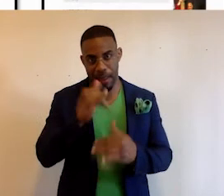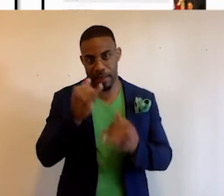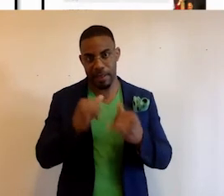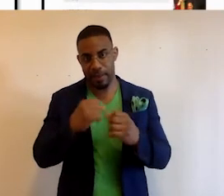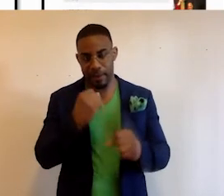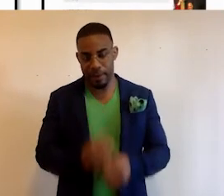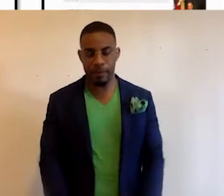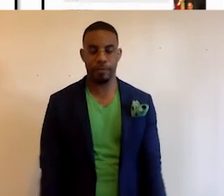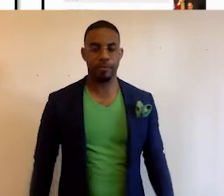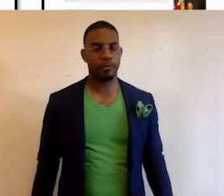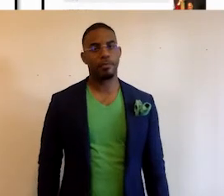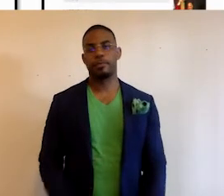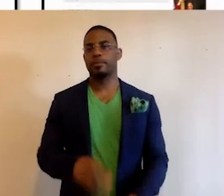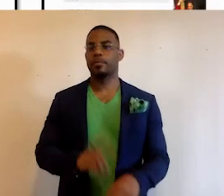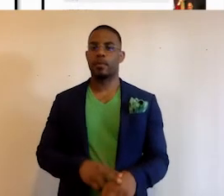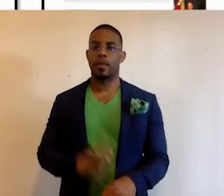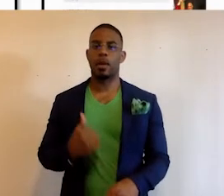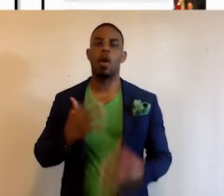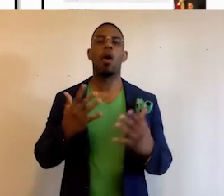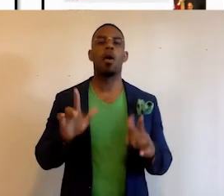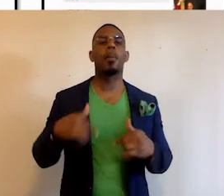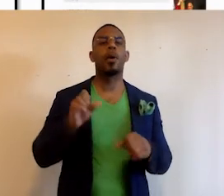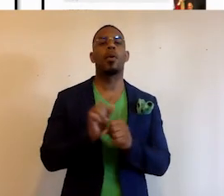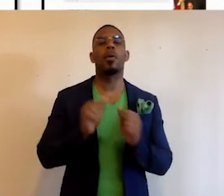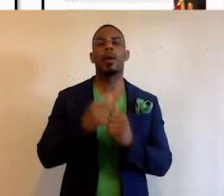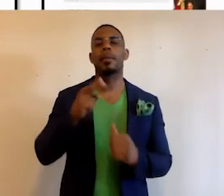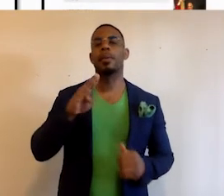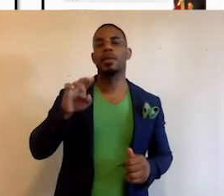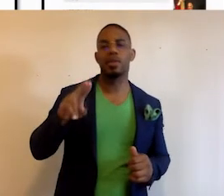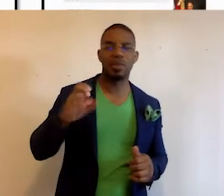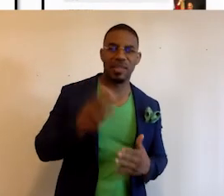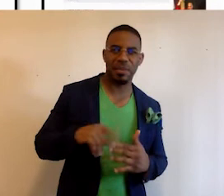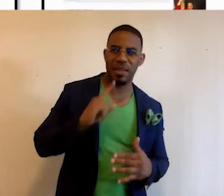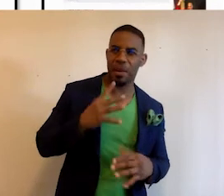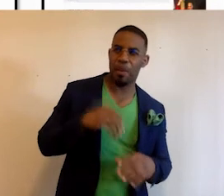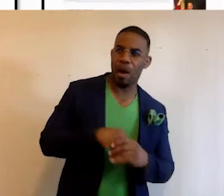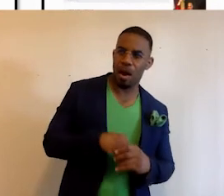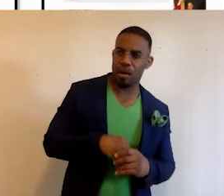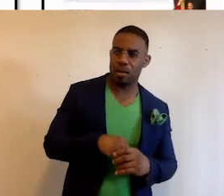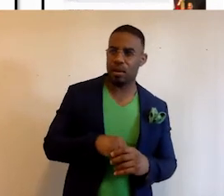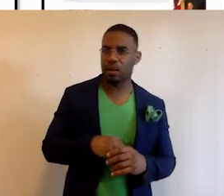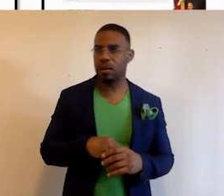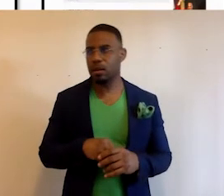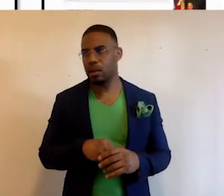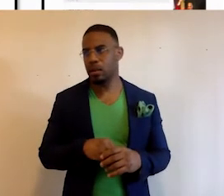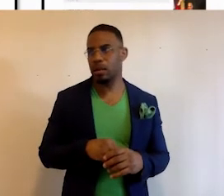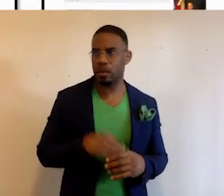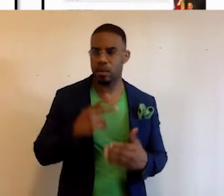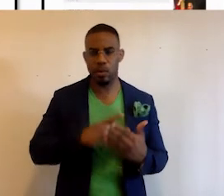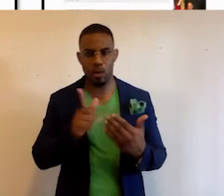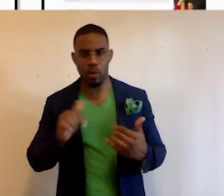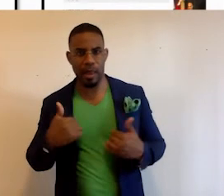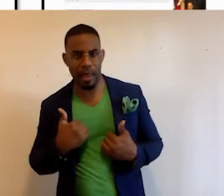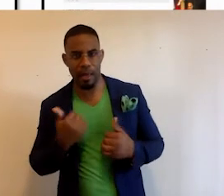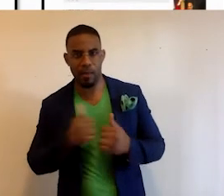year. And of course, you know, we've already been working with HBCUs, some of them that are part of the program that we